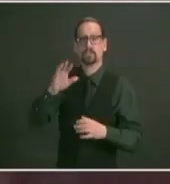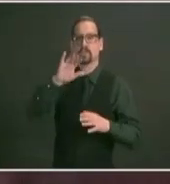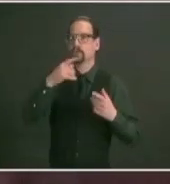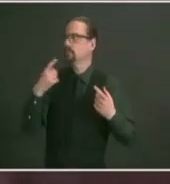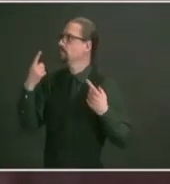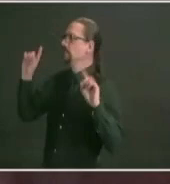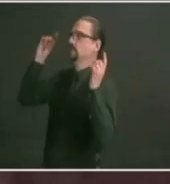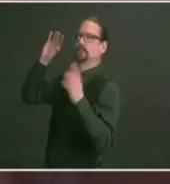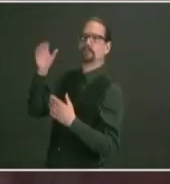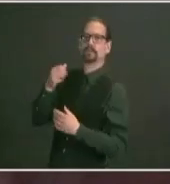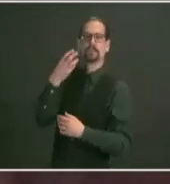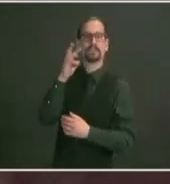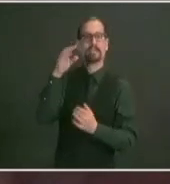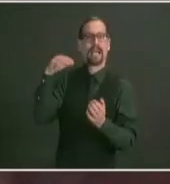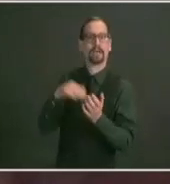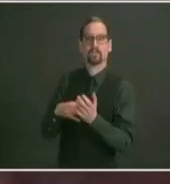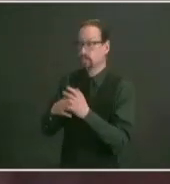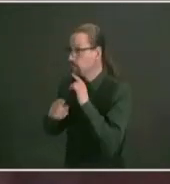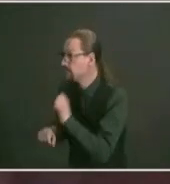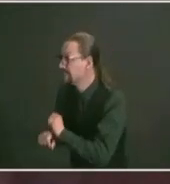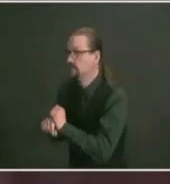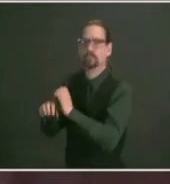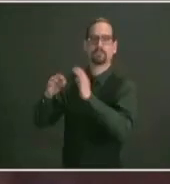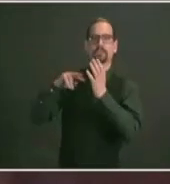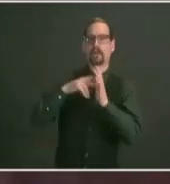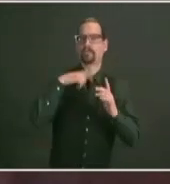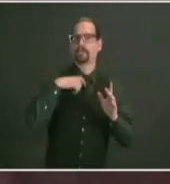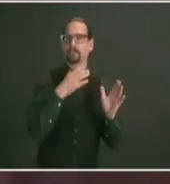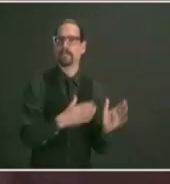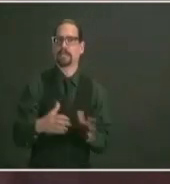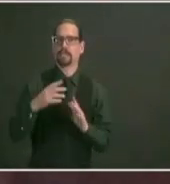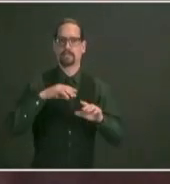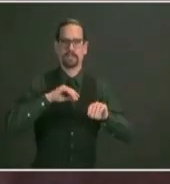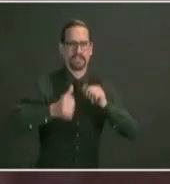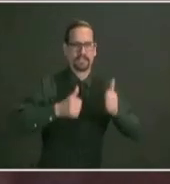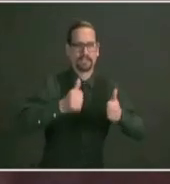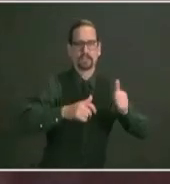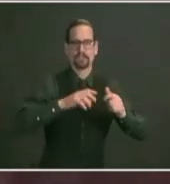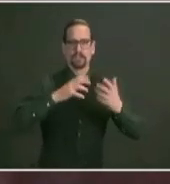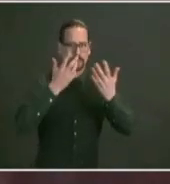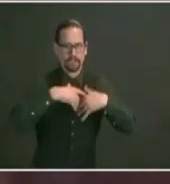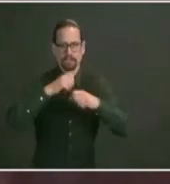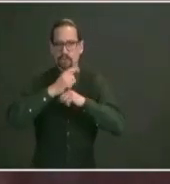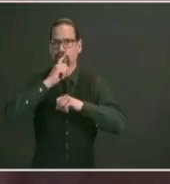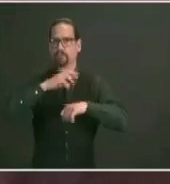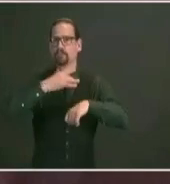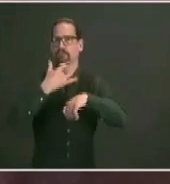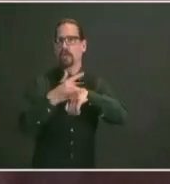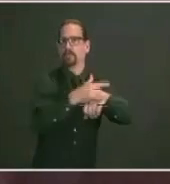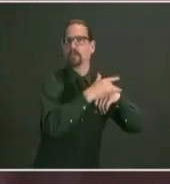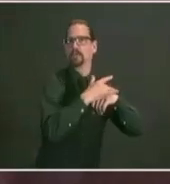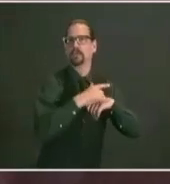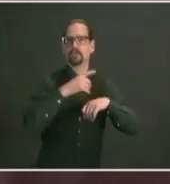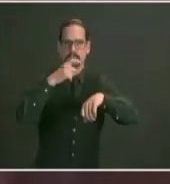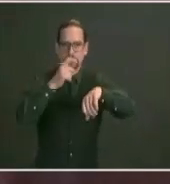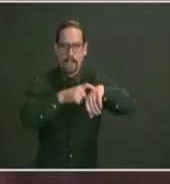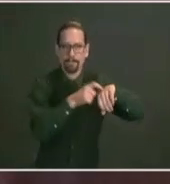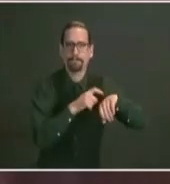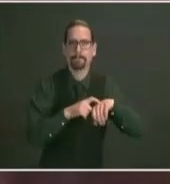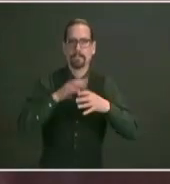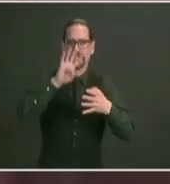currently today we have the ability to administer 100 000 doses of covid 19 vaccine a week